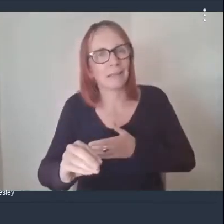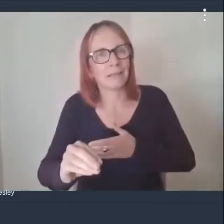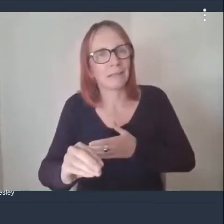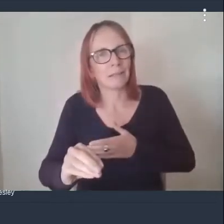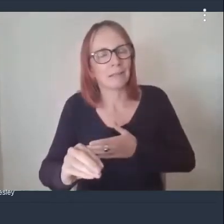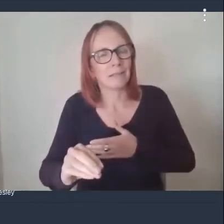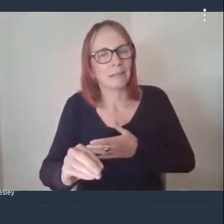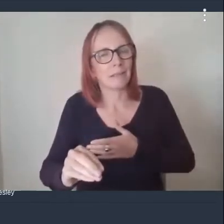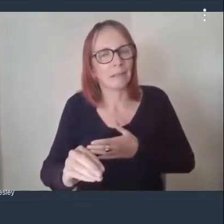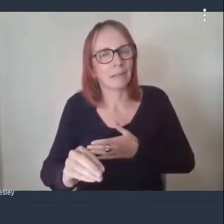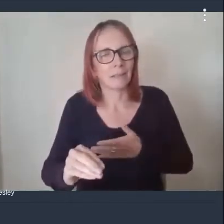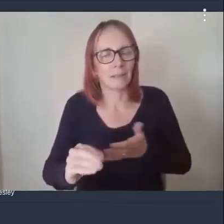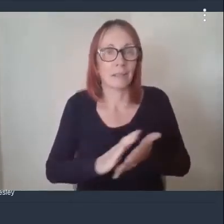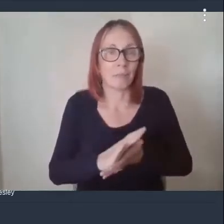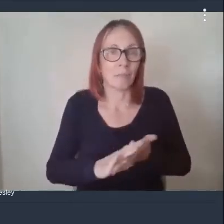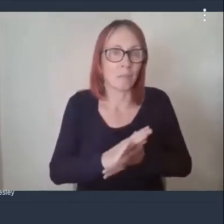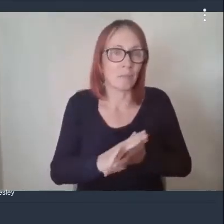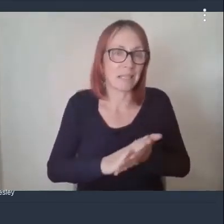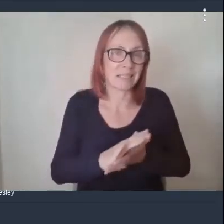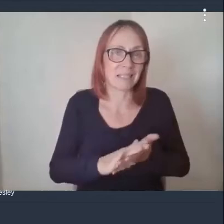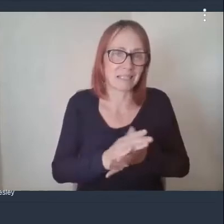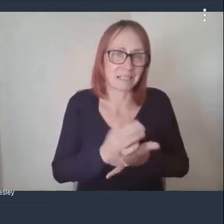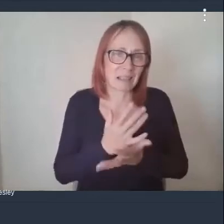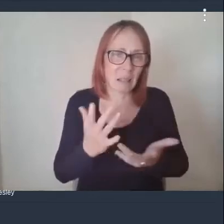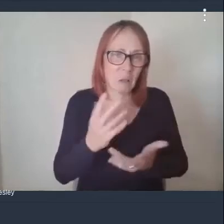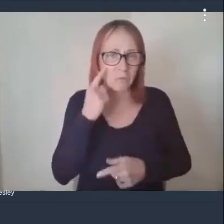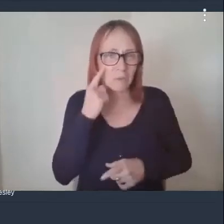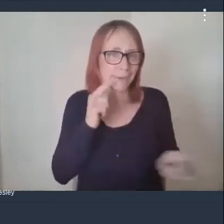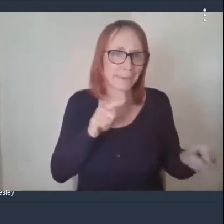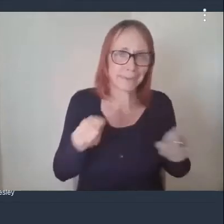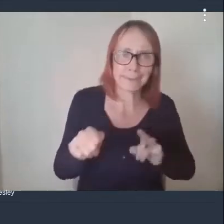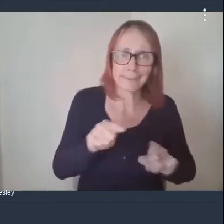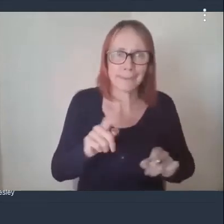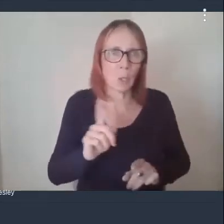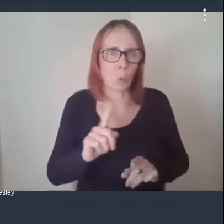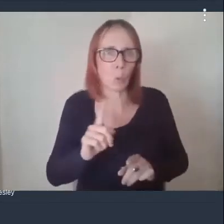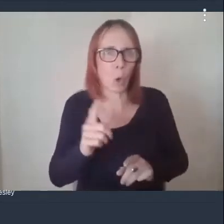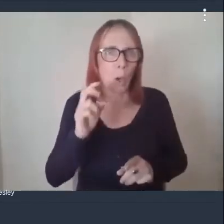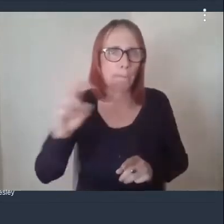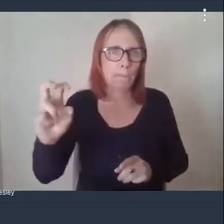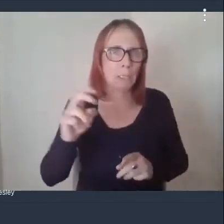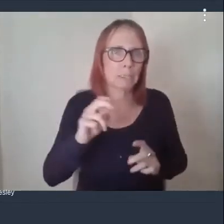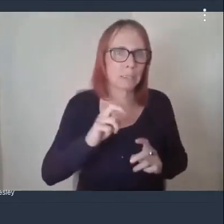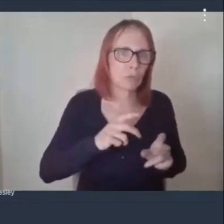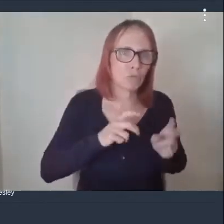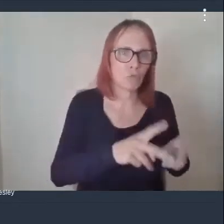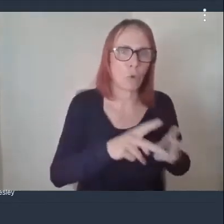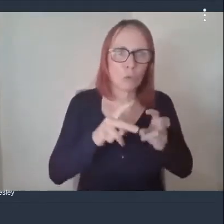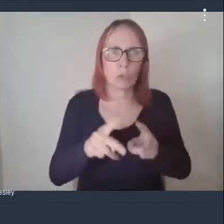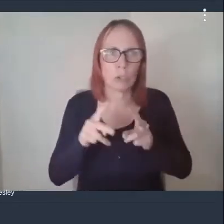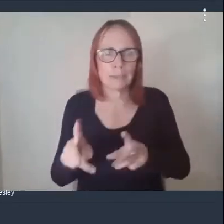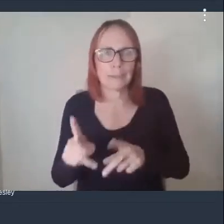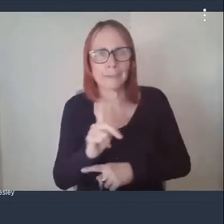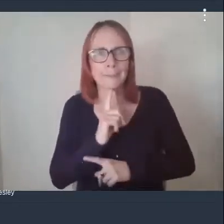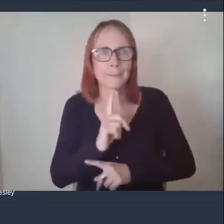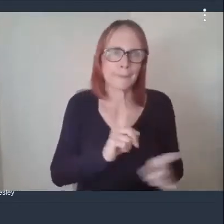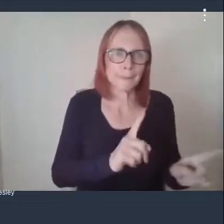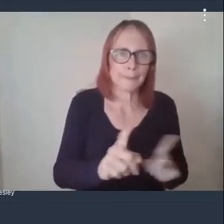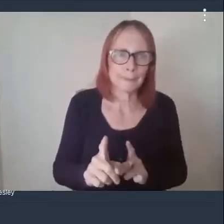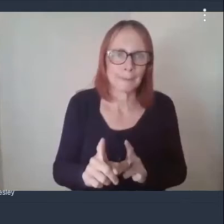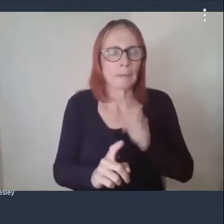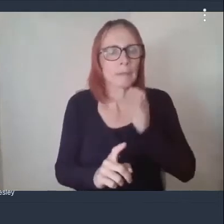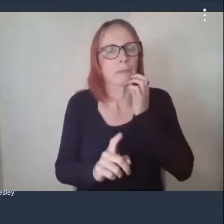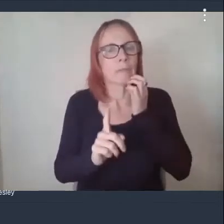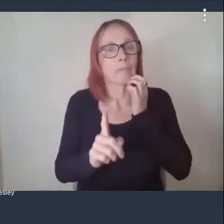routinely review what routes are available and don't get any gaps whereas if you look at